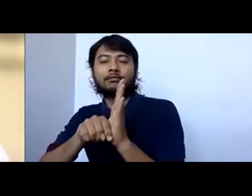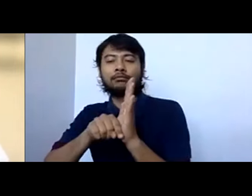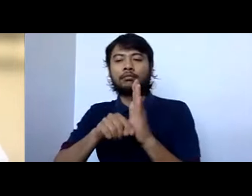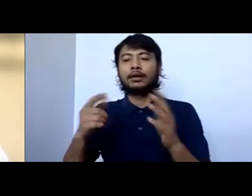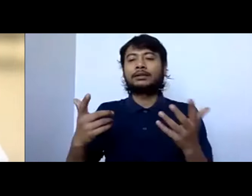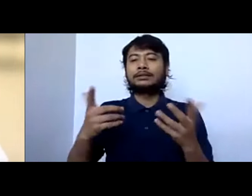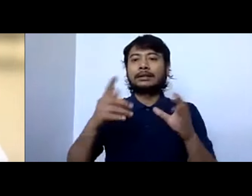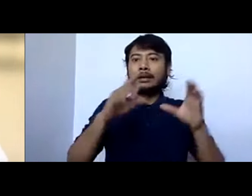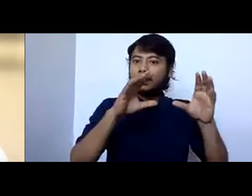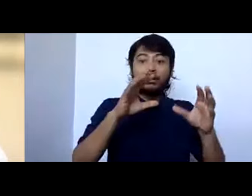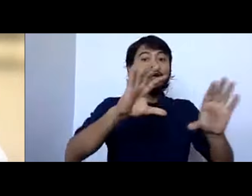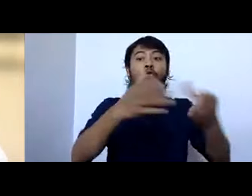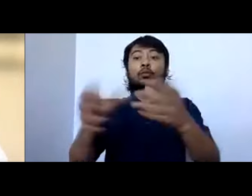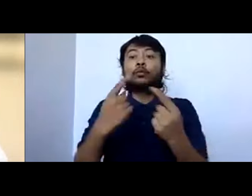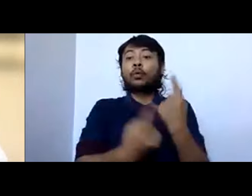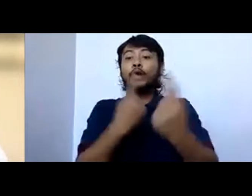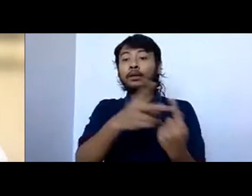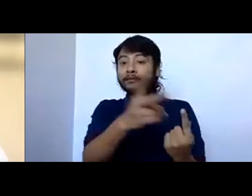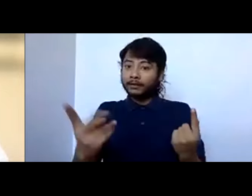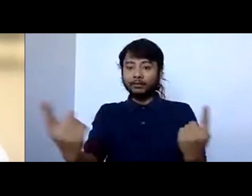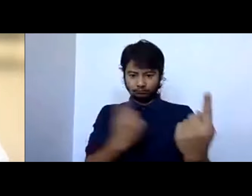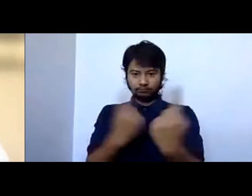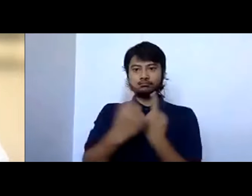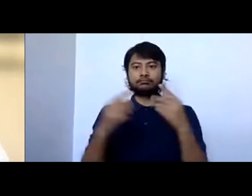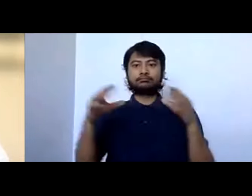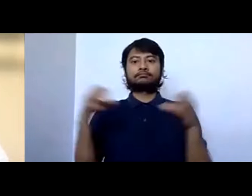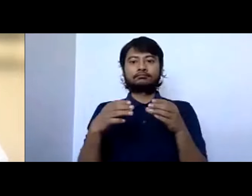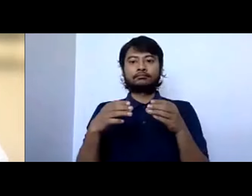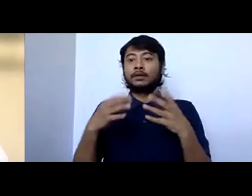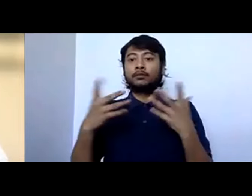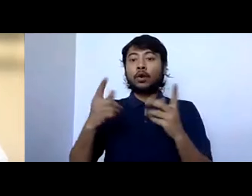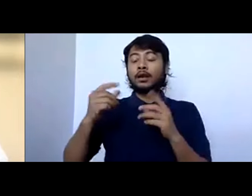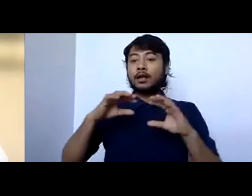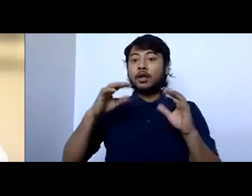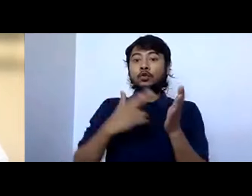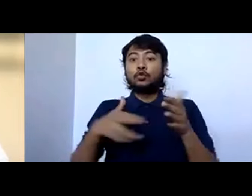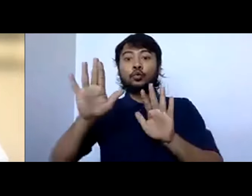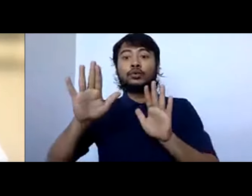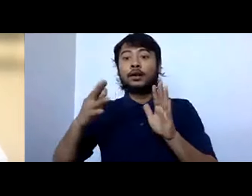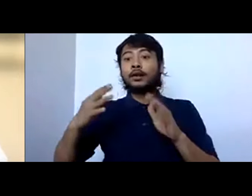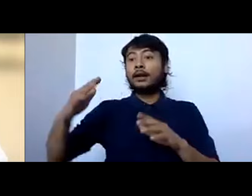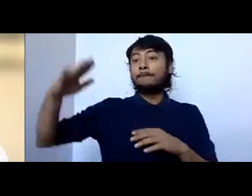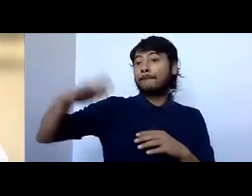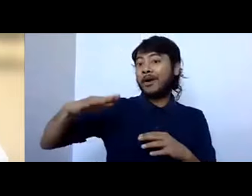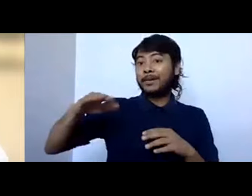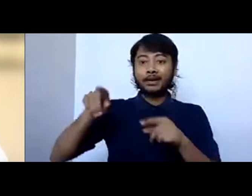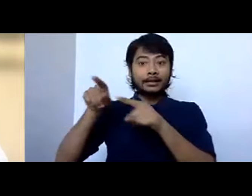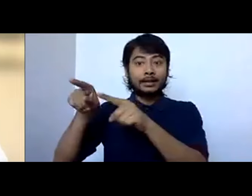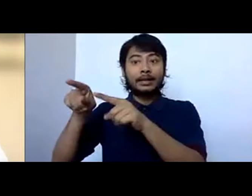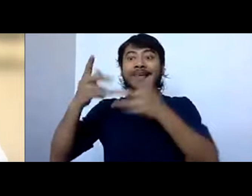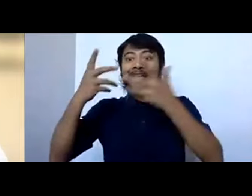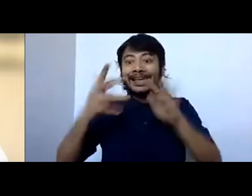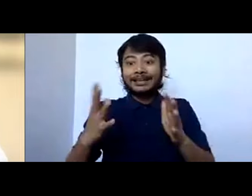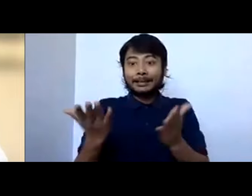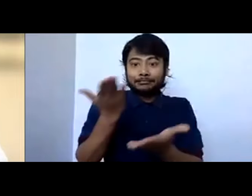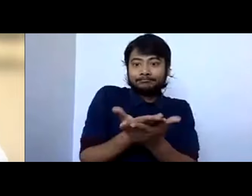the idea is that, you the bills that come through parliament in New Zealand have a focus on accessibility. So it's